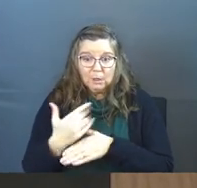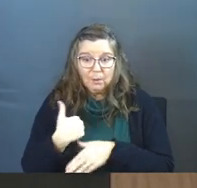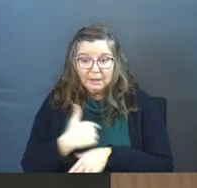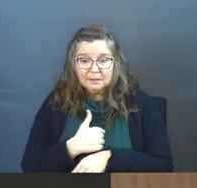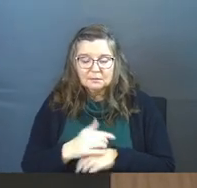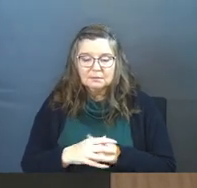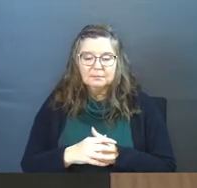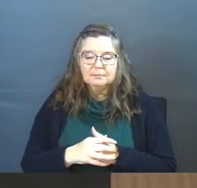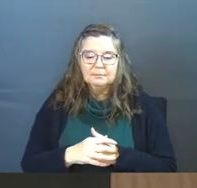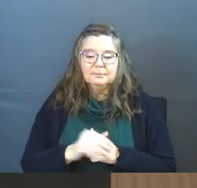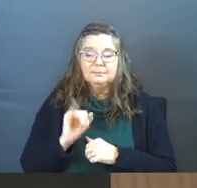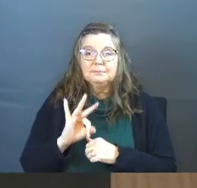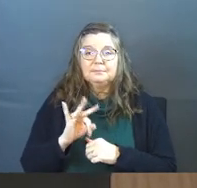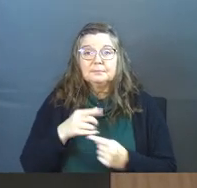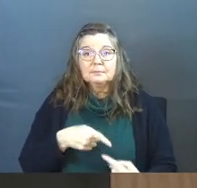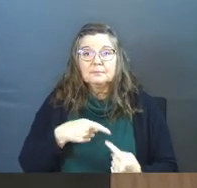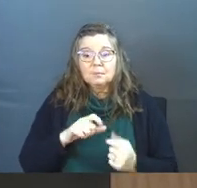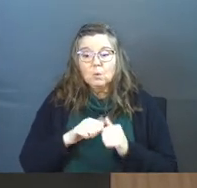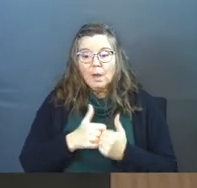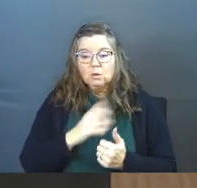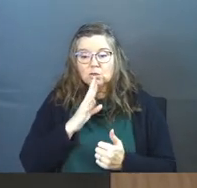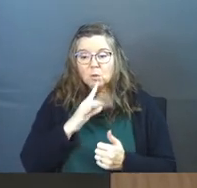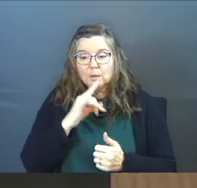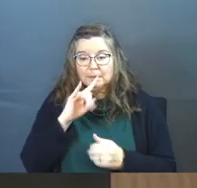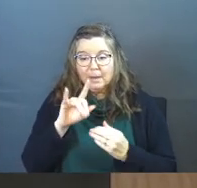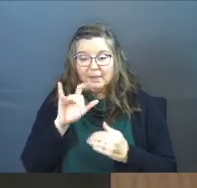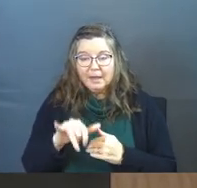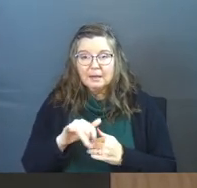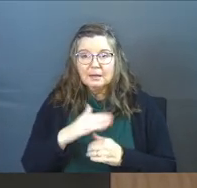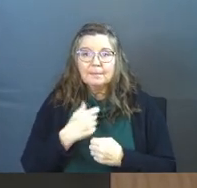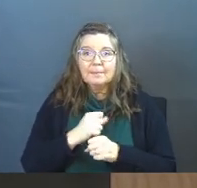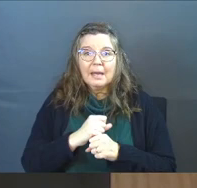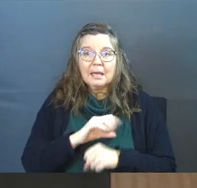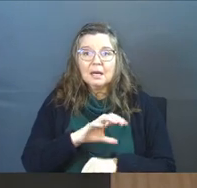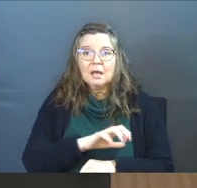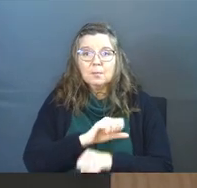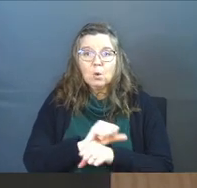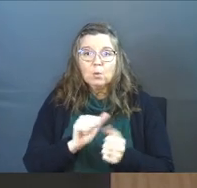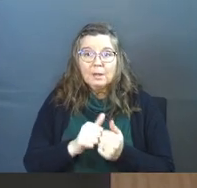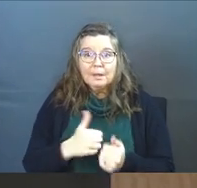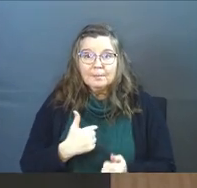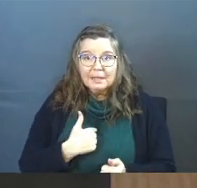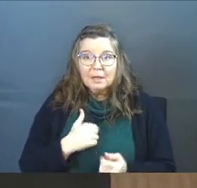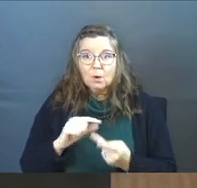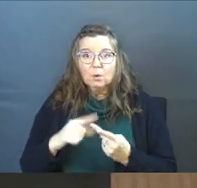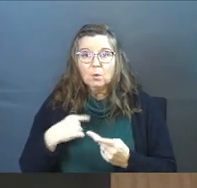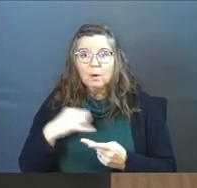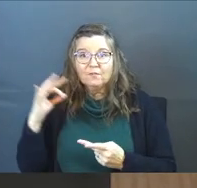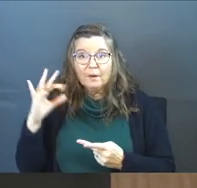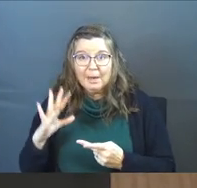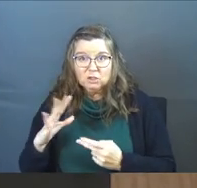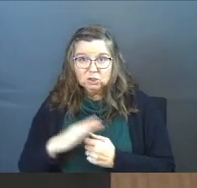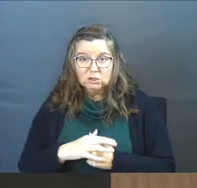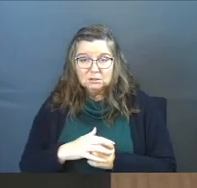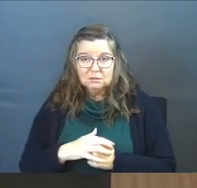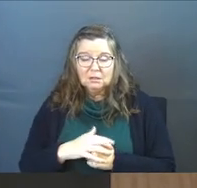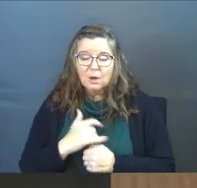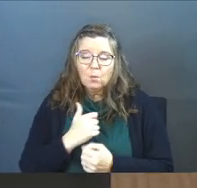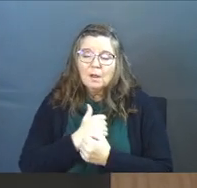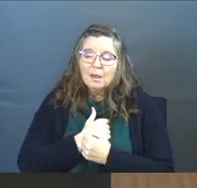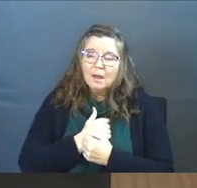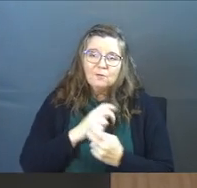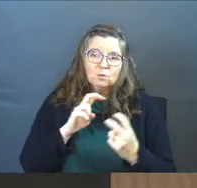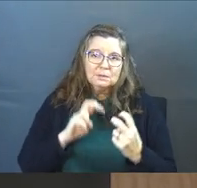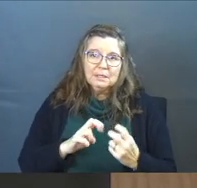with us. If you struggle with how to talk to your kids about that, make an appointment with me or with one of our pastors. I would